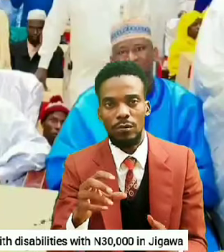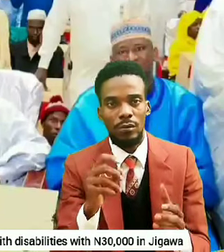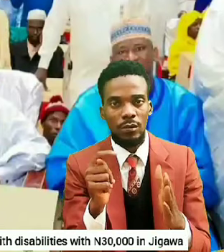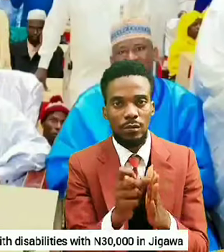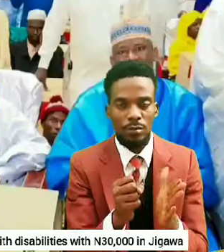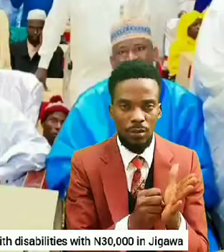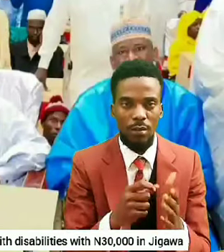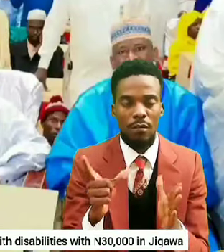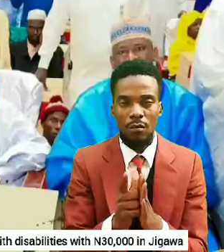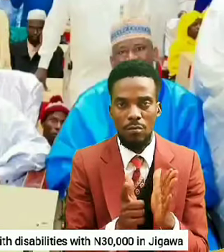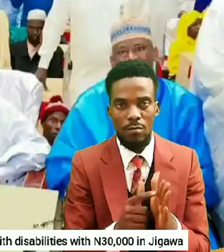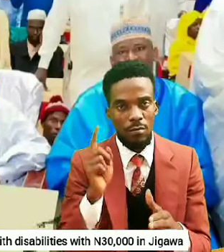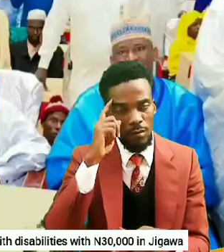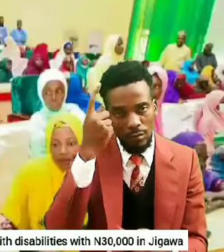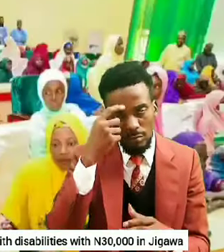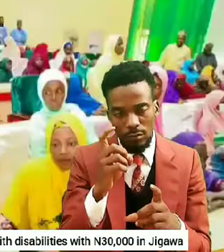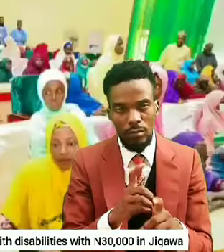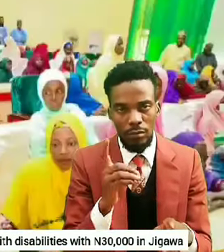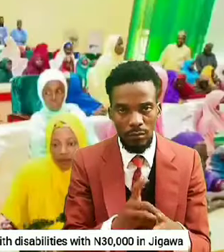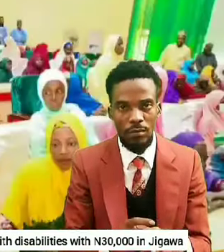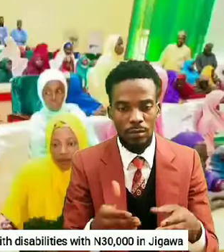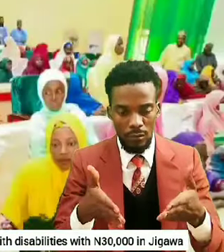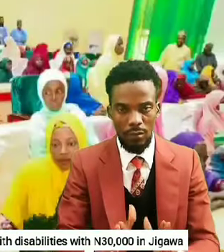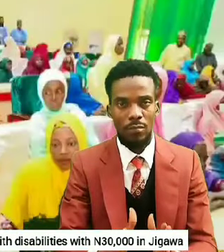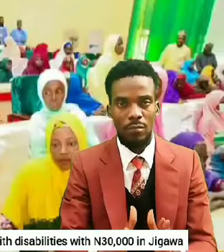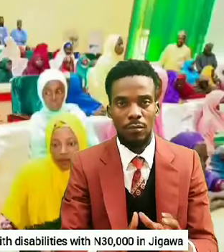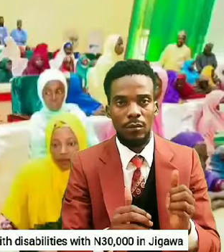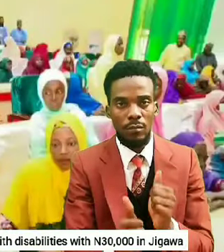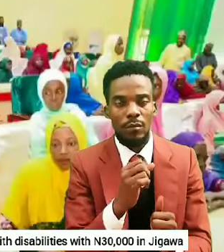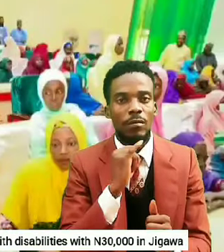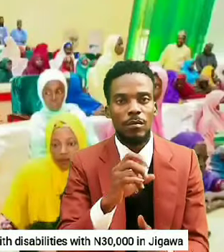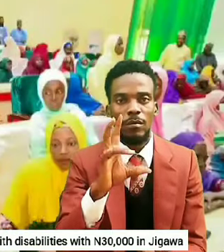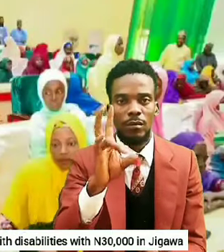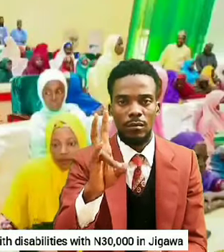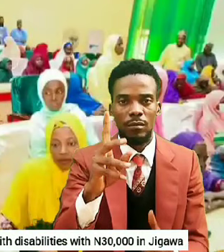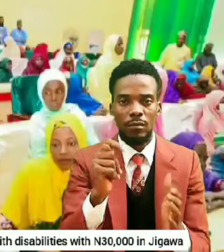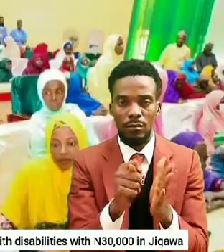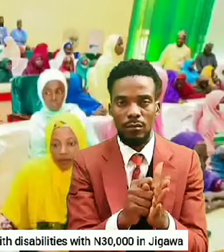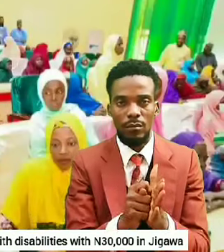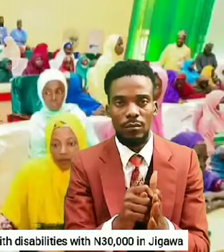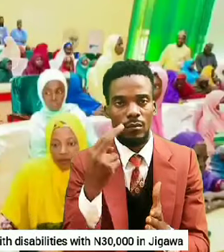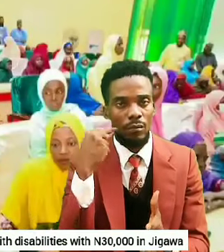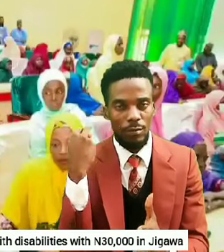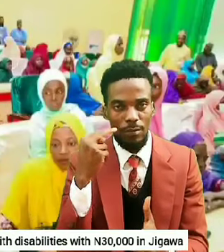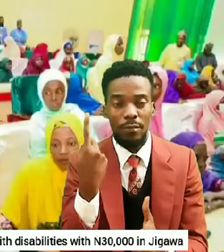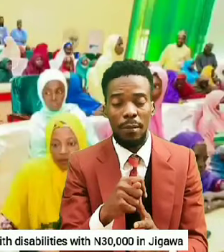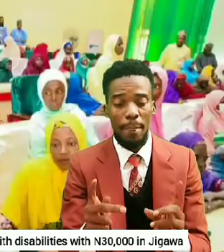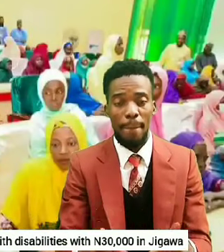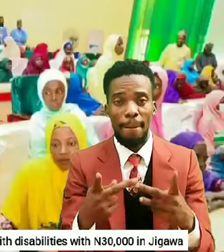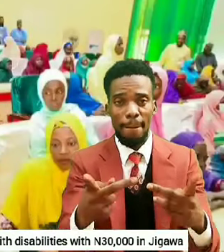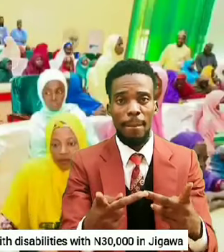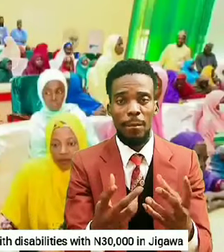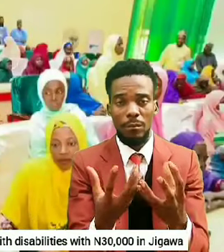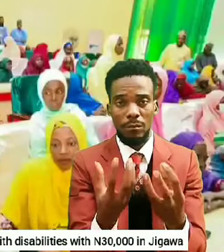allowances, currently set at 7,000 Naira. The proposed amendments